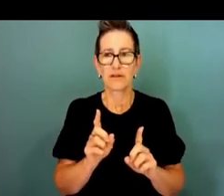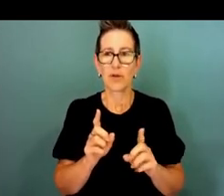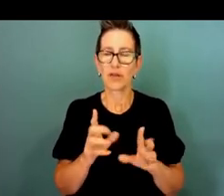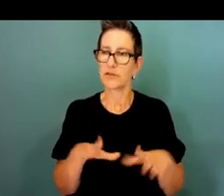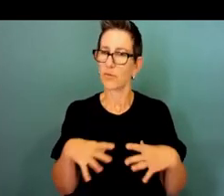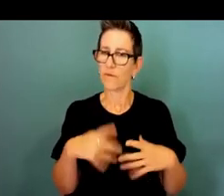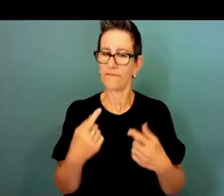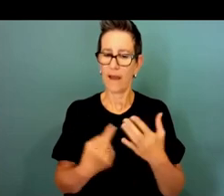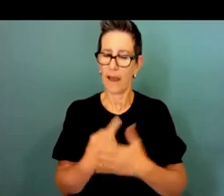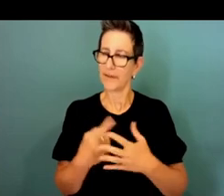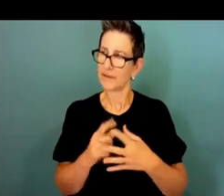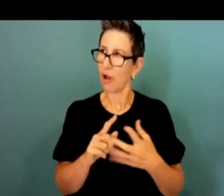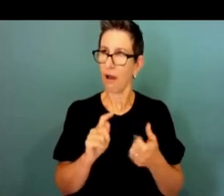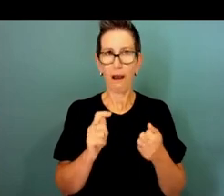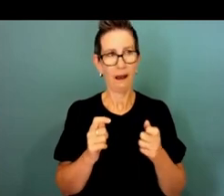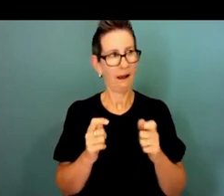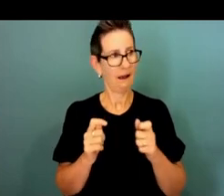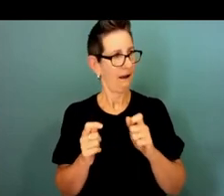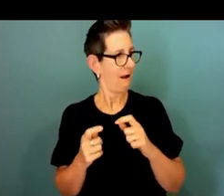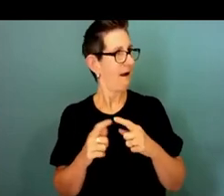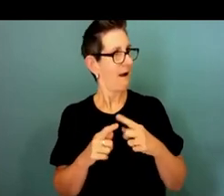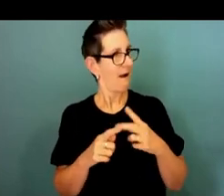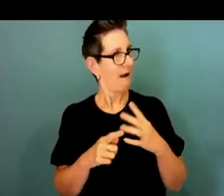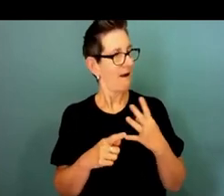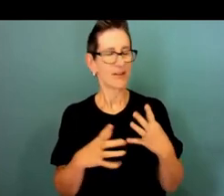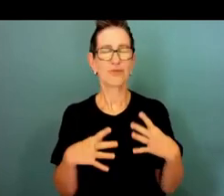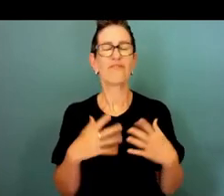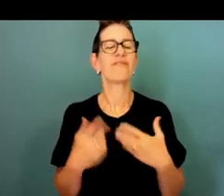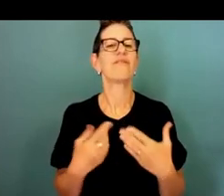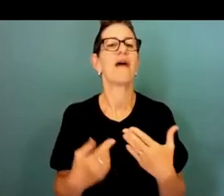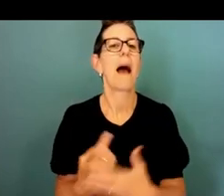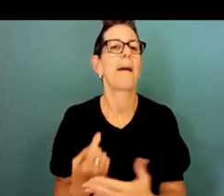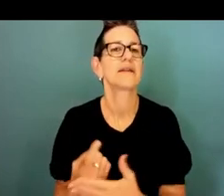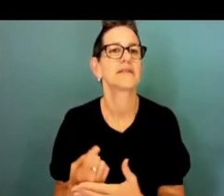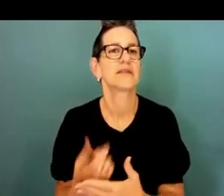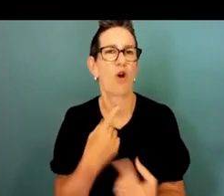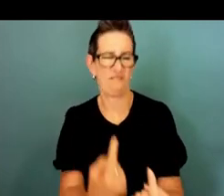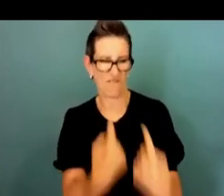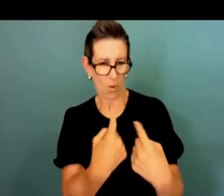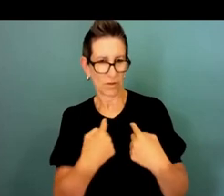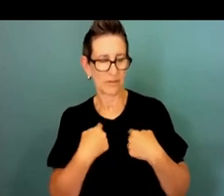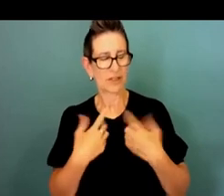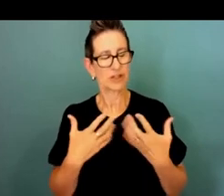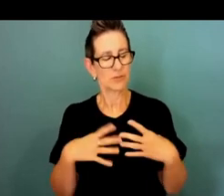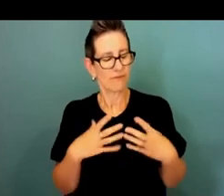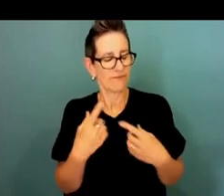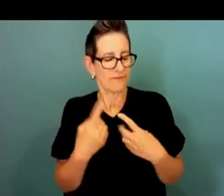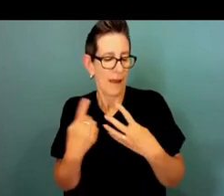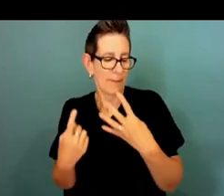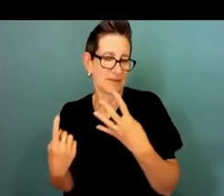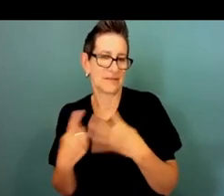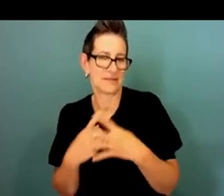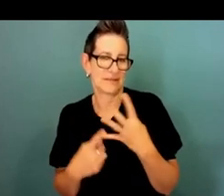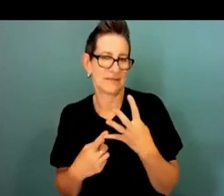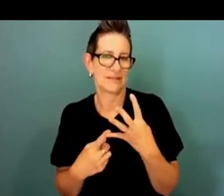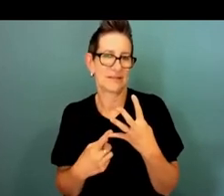oh wow we actually have moved we have shifted and these are the sort of four key principles for me that